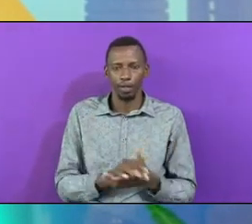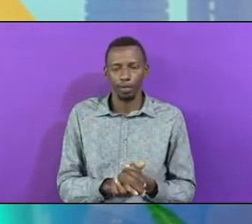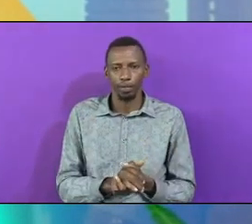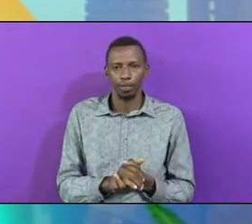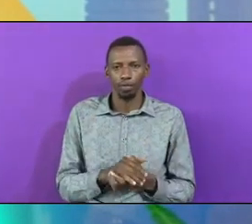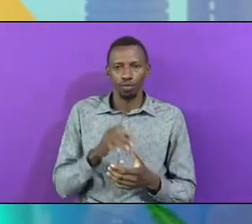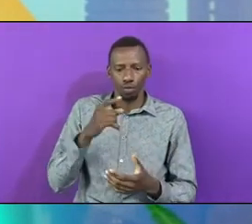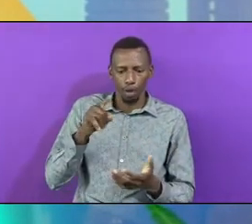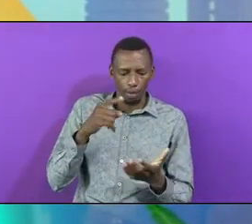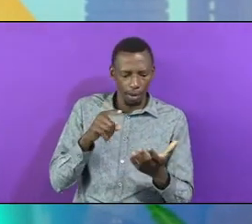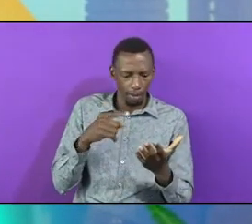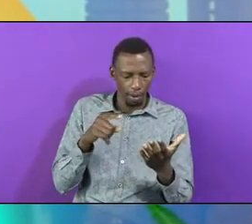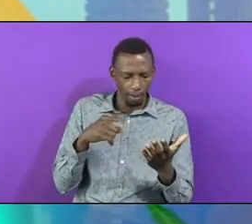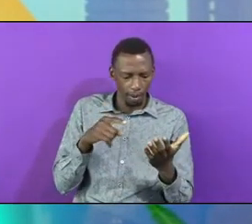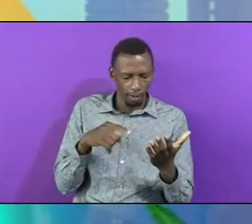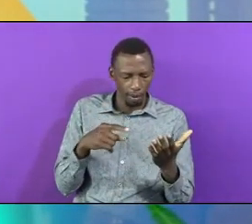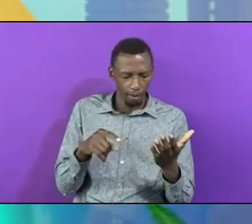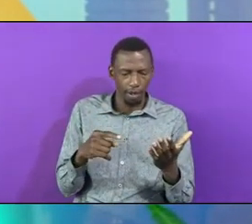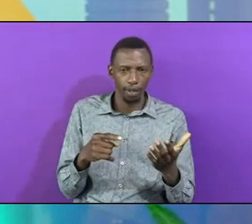To mark assignments